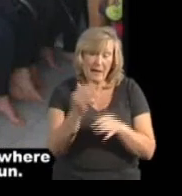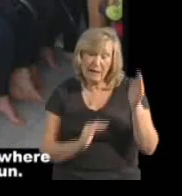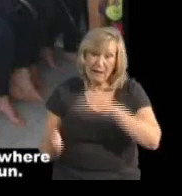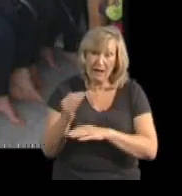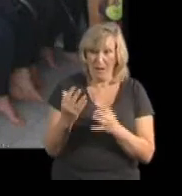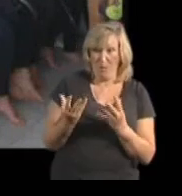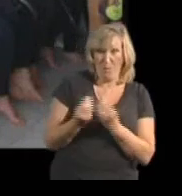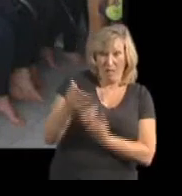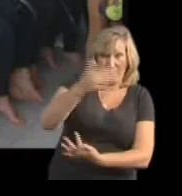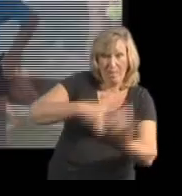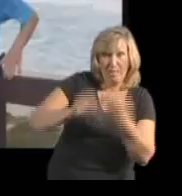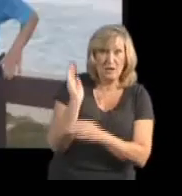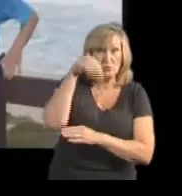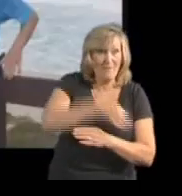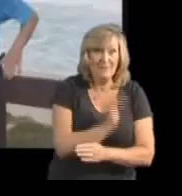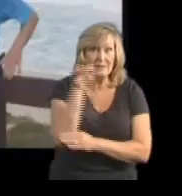good fun.